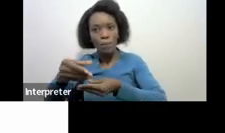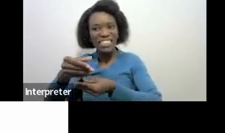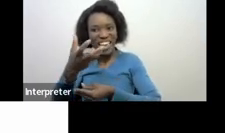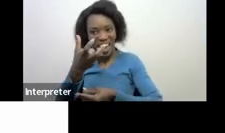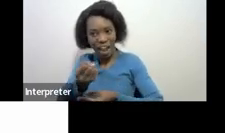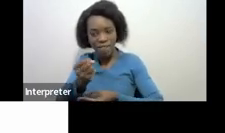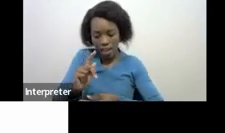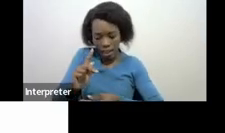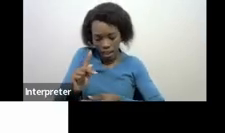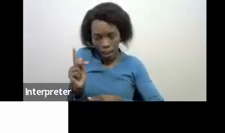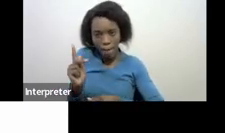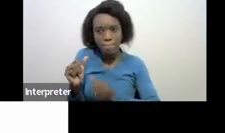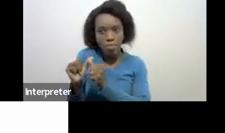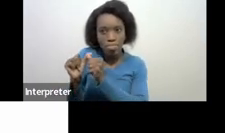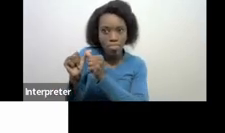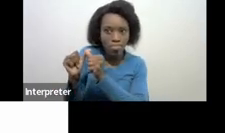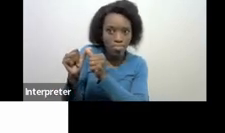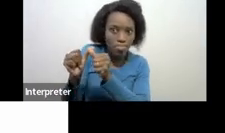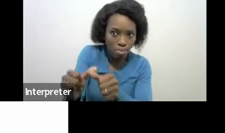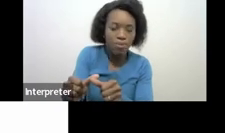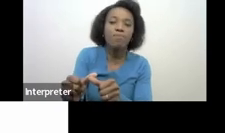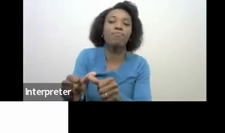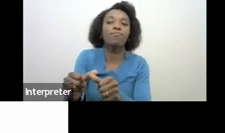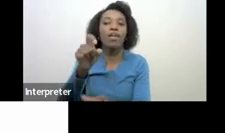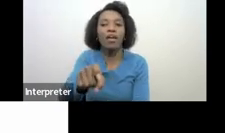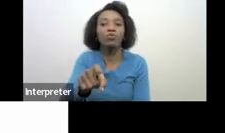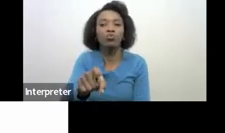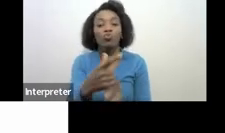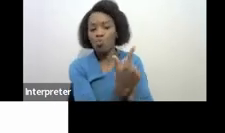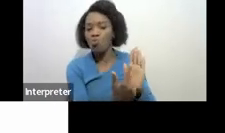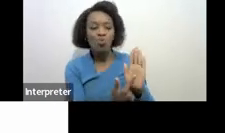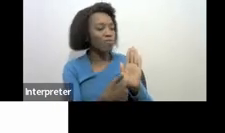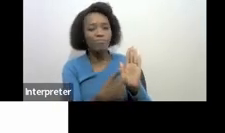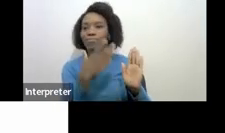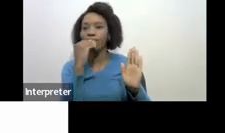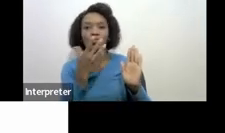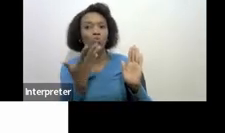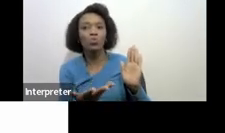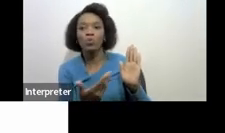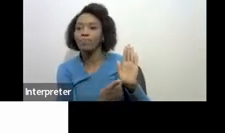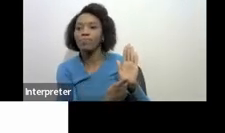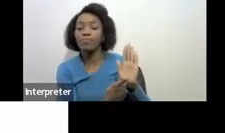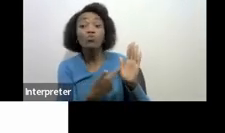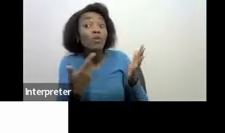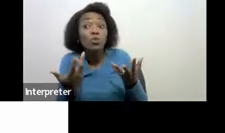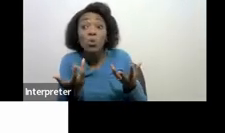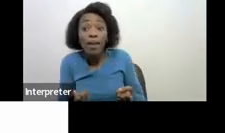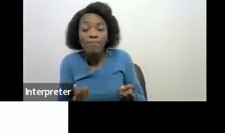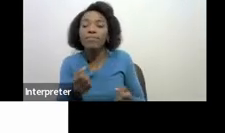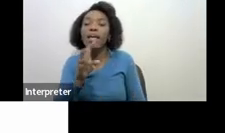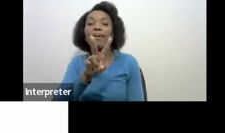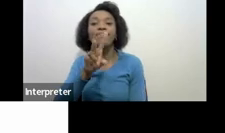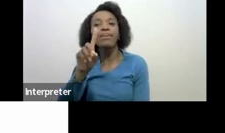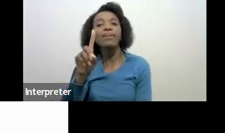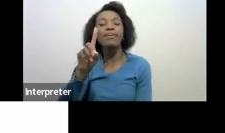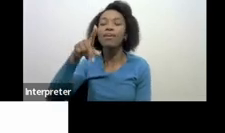kept for the duration articulated in that legislation so what happens if you don't have well VDP will not throw